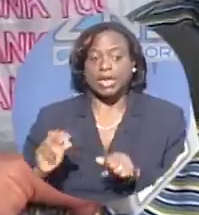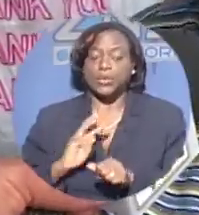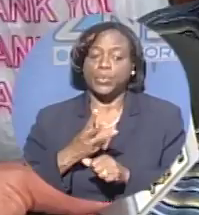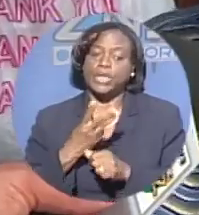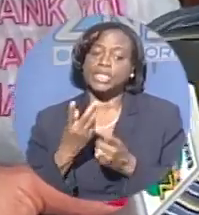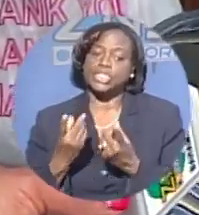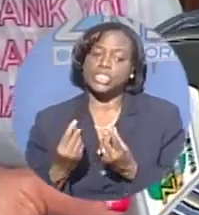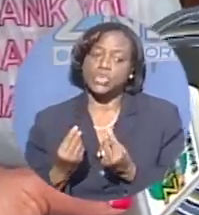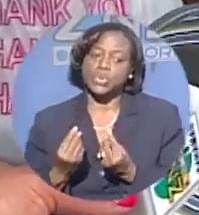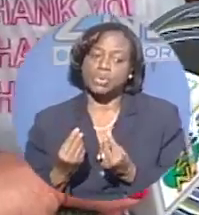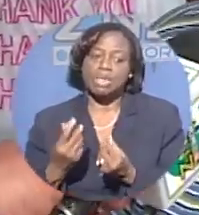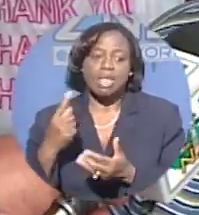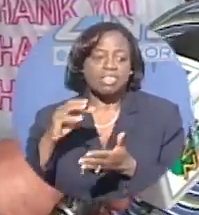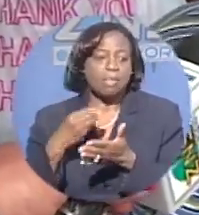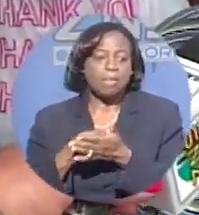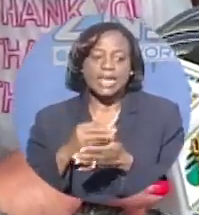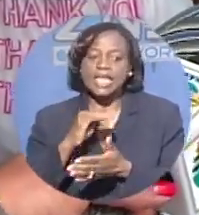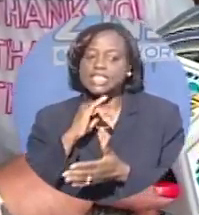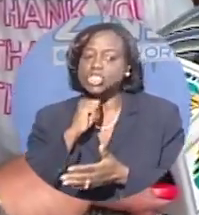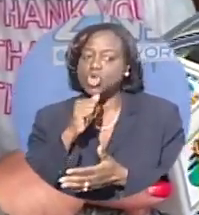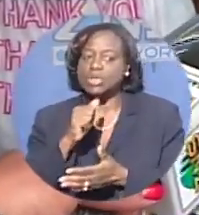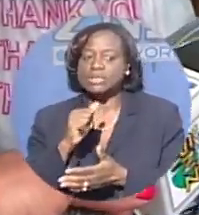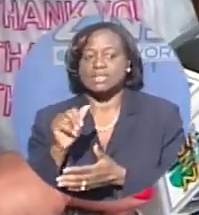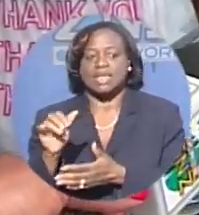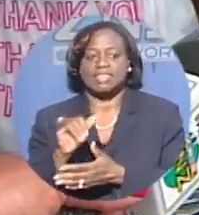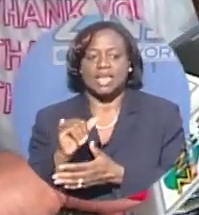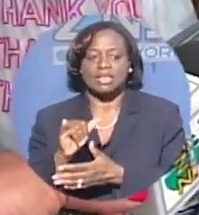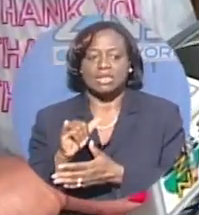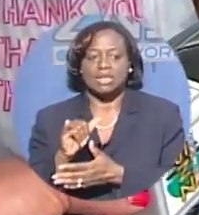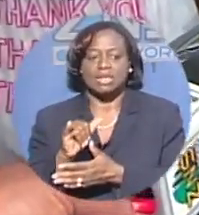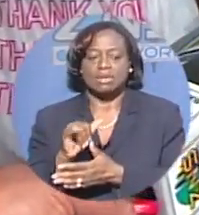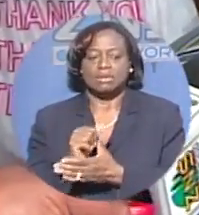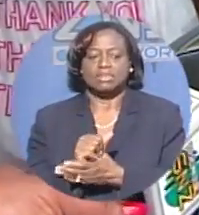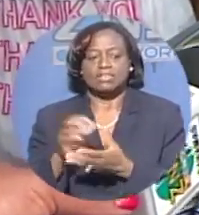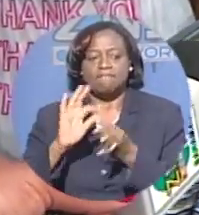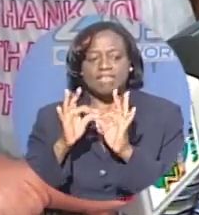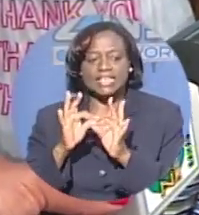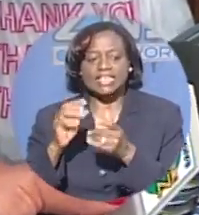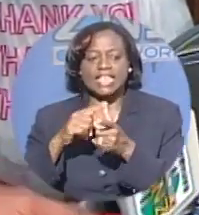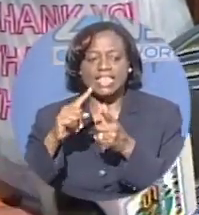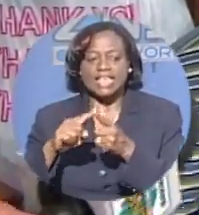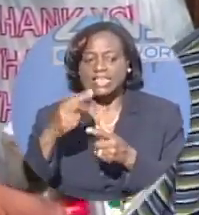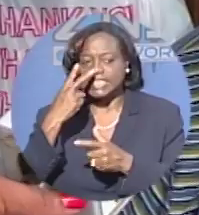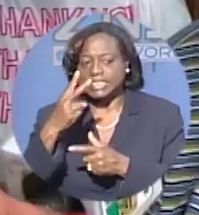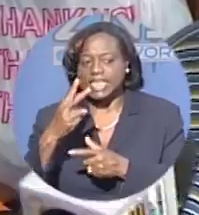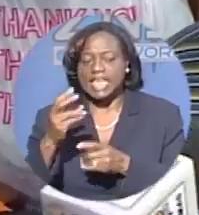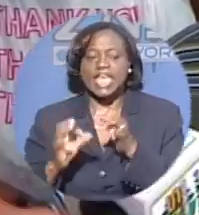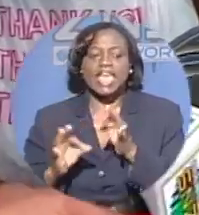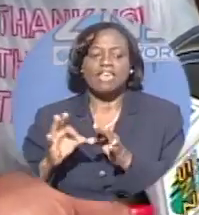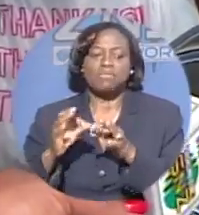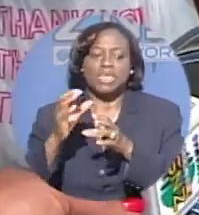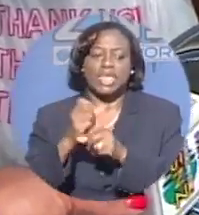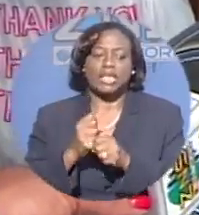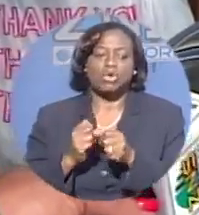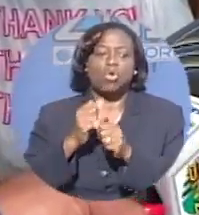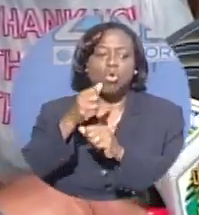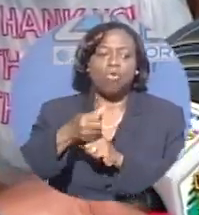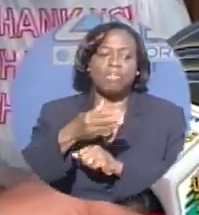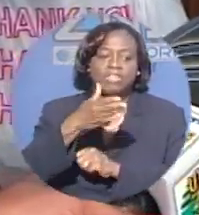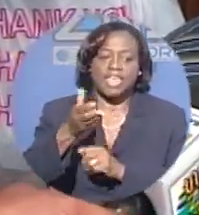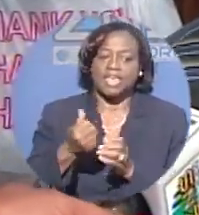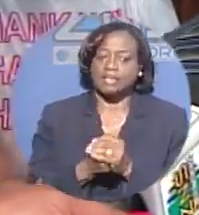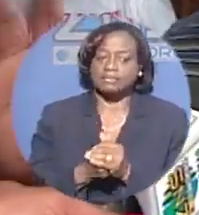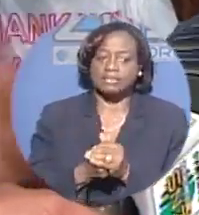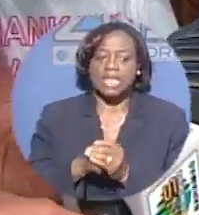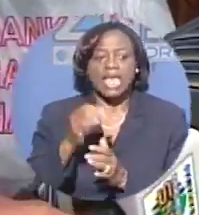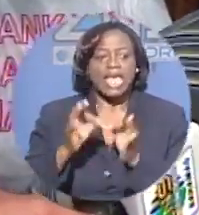the money ain't like that. To prepare this and then to see that we get over there. Because if I was building a house and the old